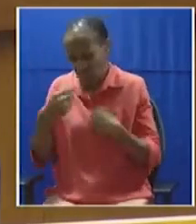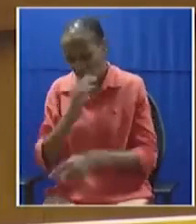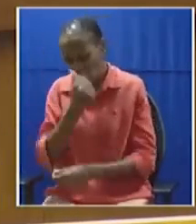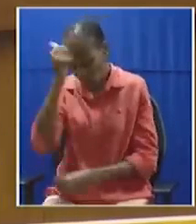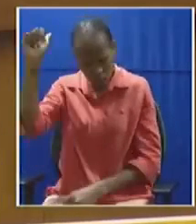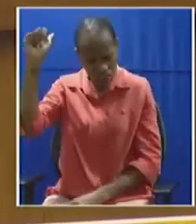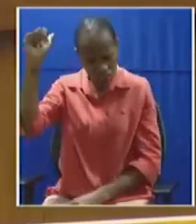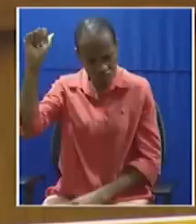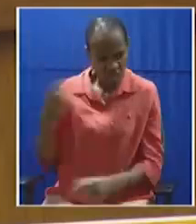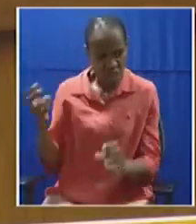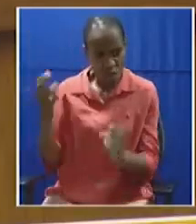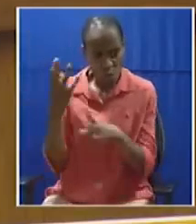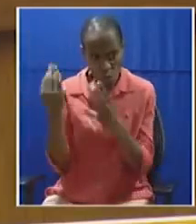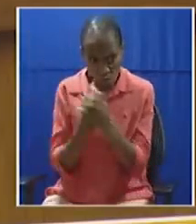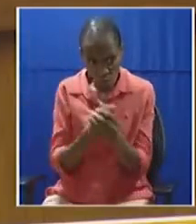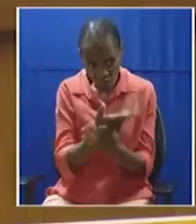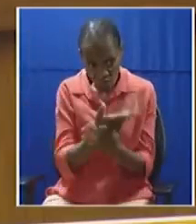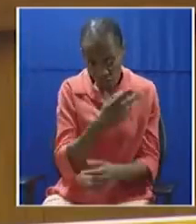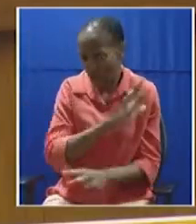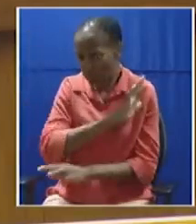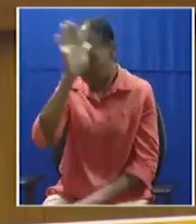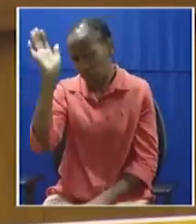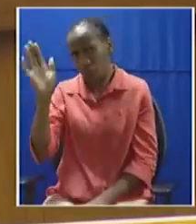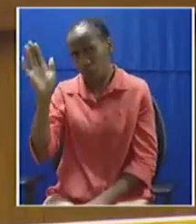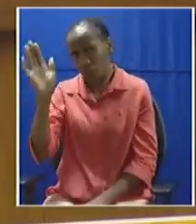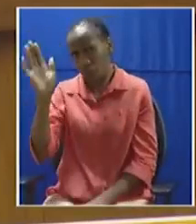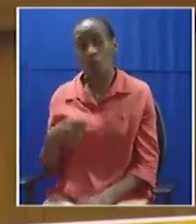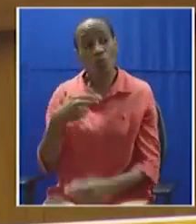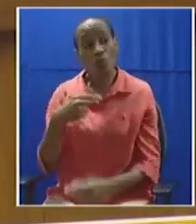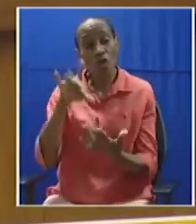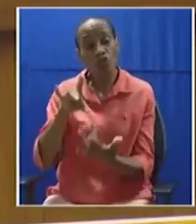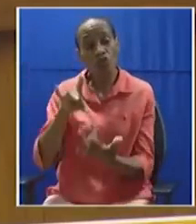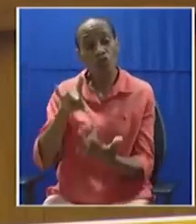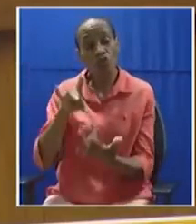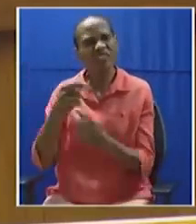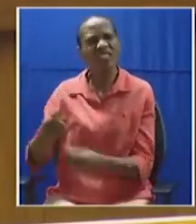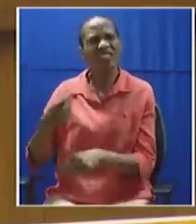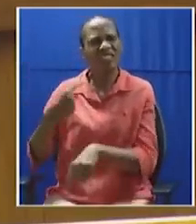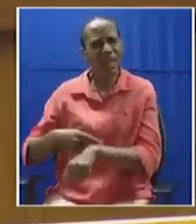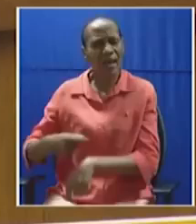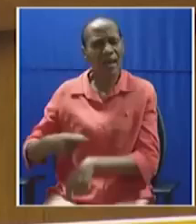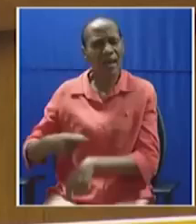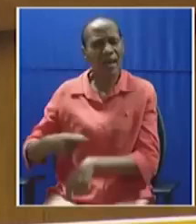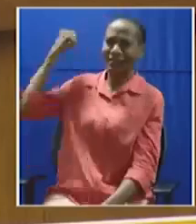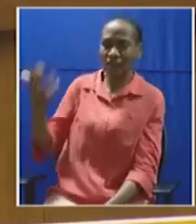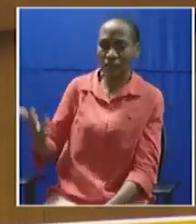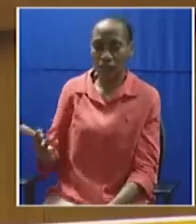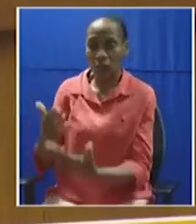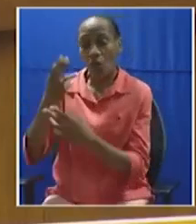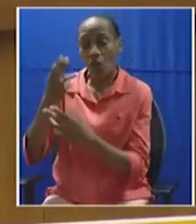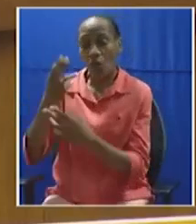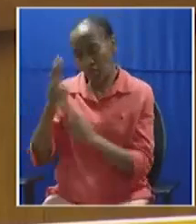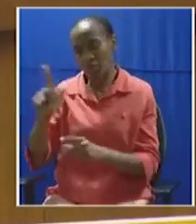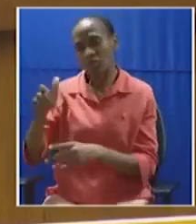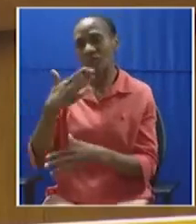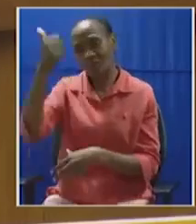suggesting. I will not join you because you made your choice then. There's a point of order. Honorable Lakota, please take your